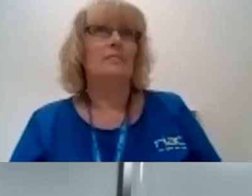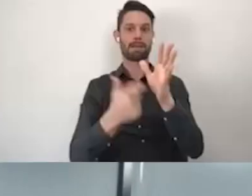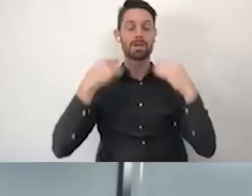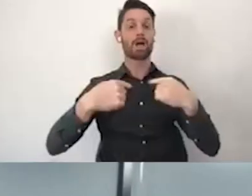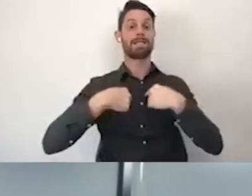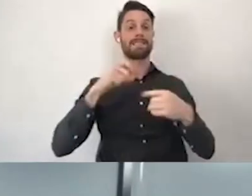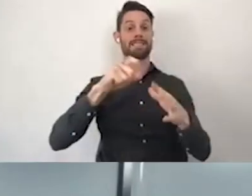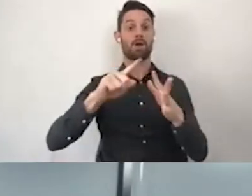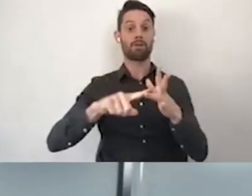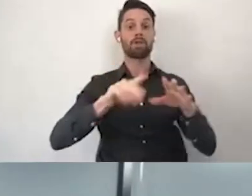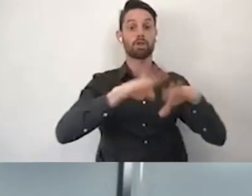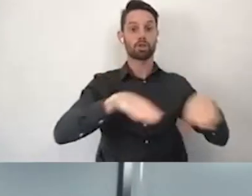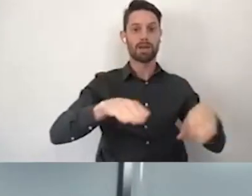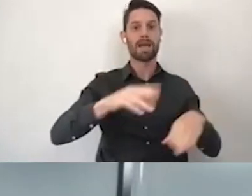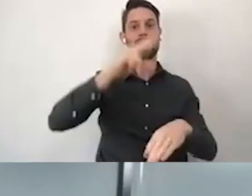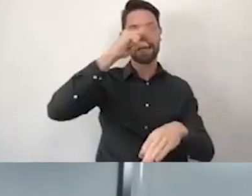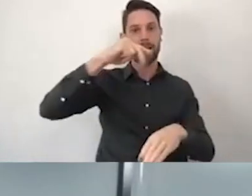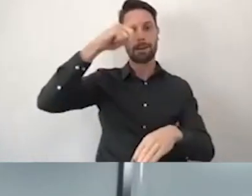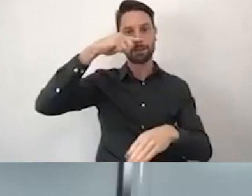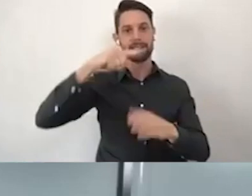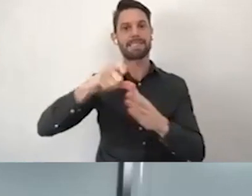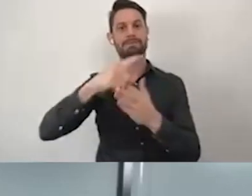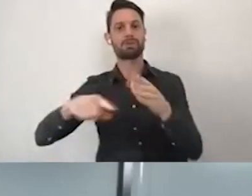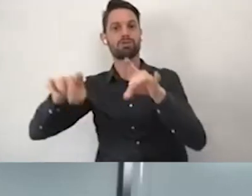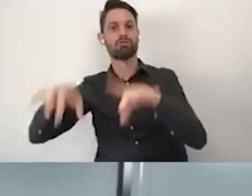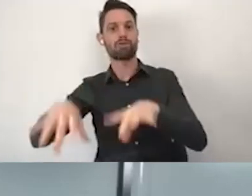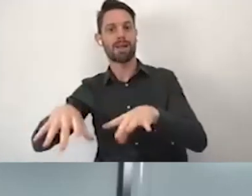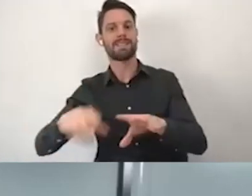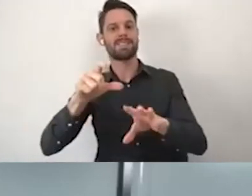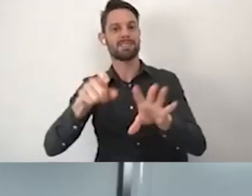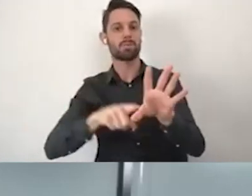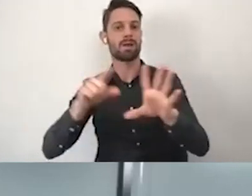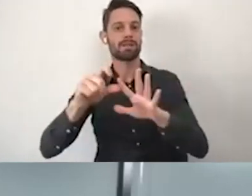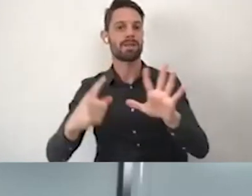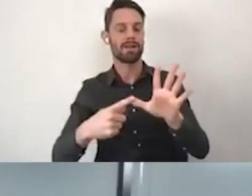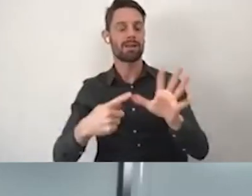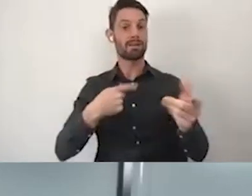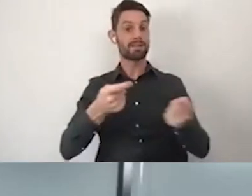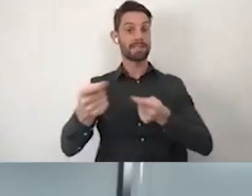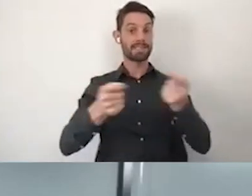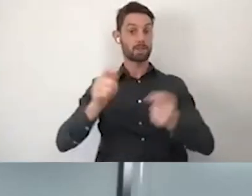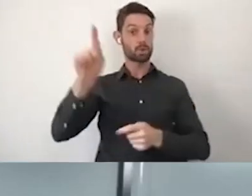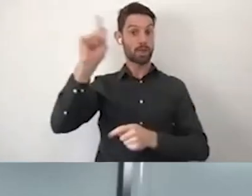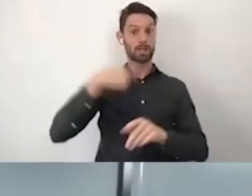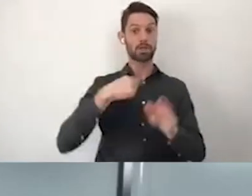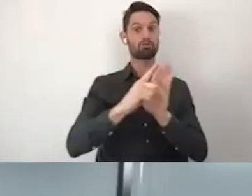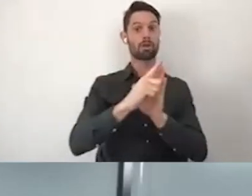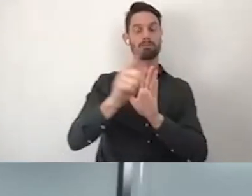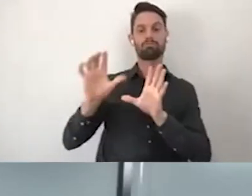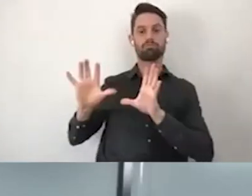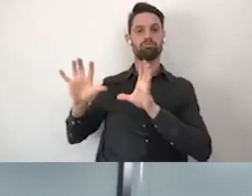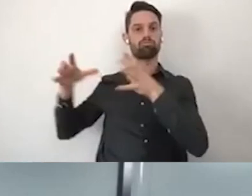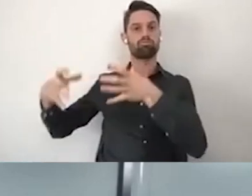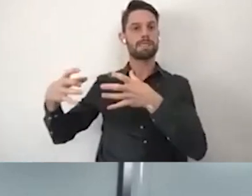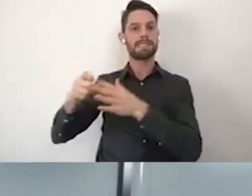Children and Young People with Disability Australia and I'm facilitating today's session on behalf of the Coalition of Disability Representative